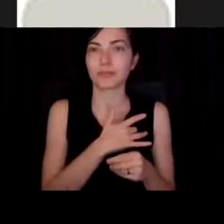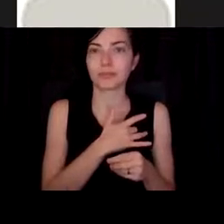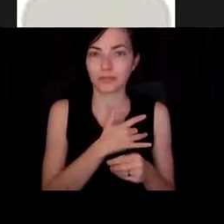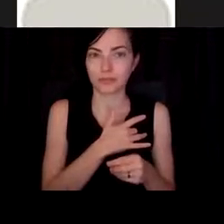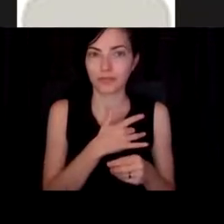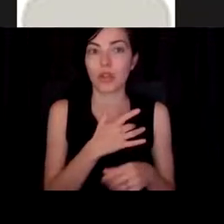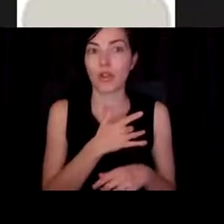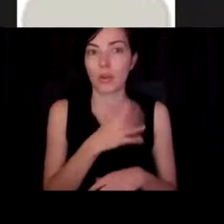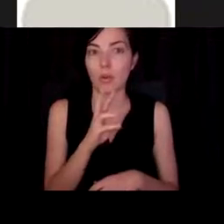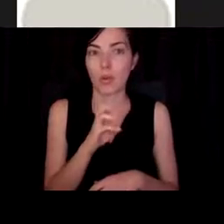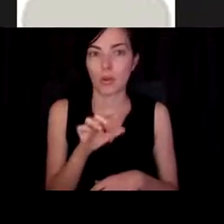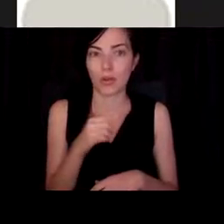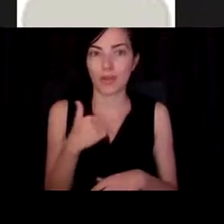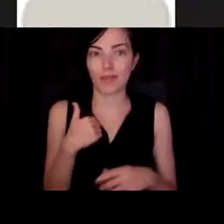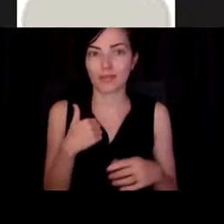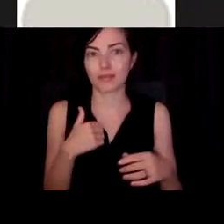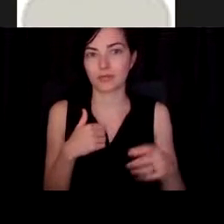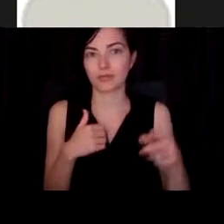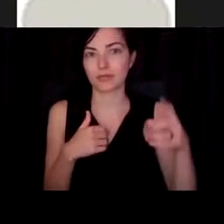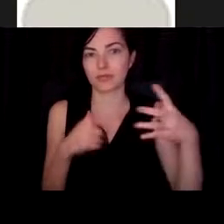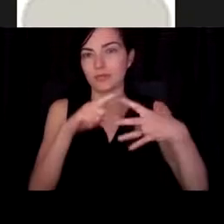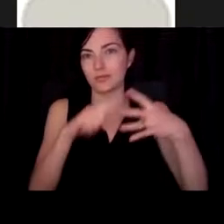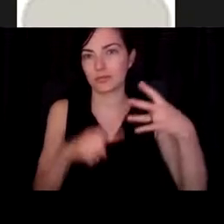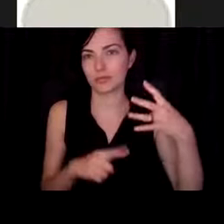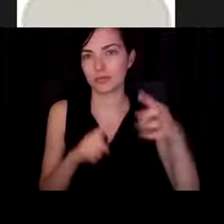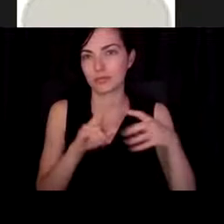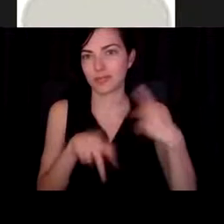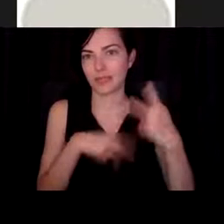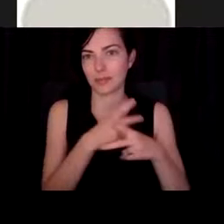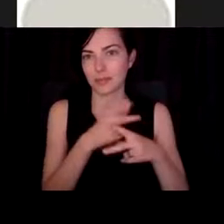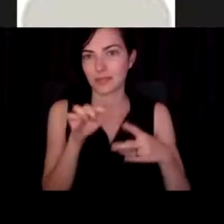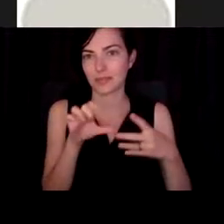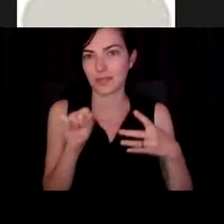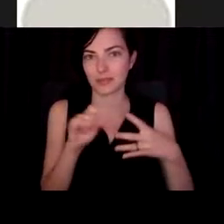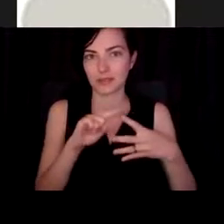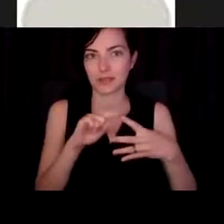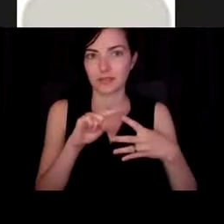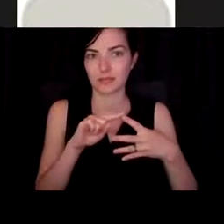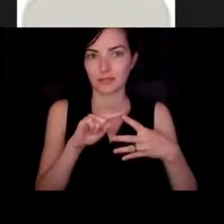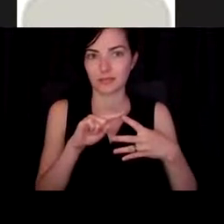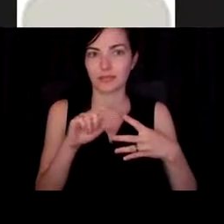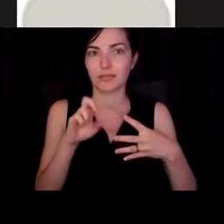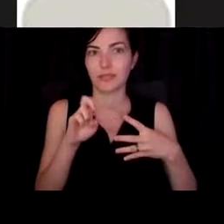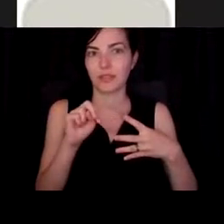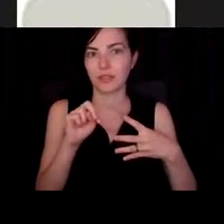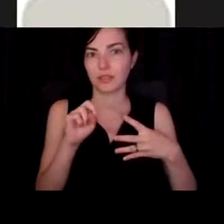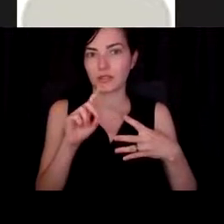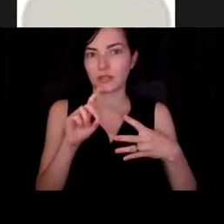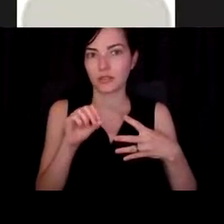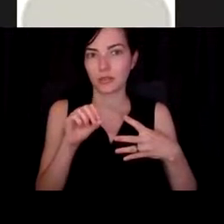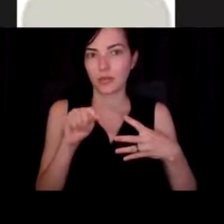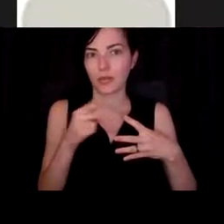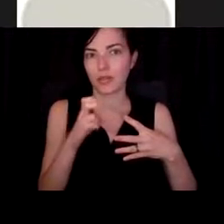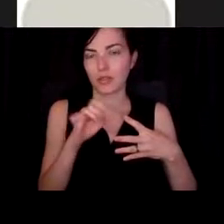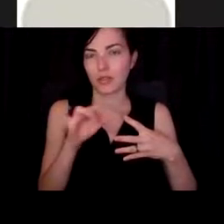has endothelial cells of a couple of different, um, lineages. So vascular endothelial